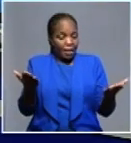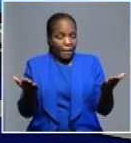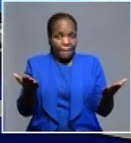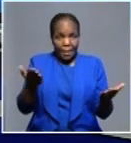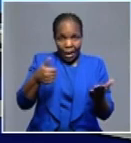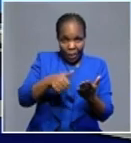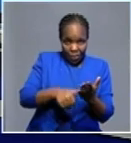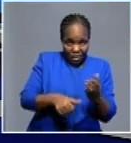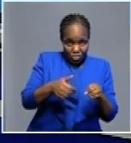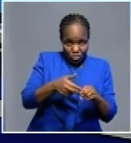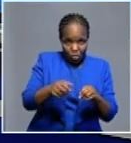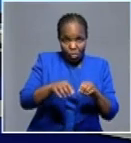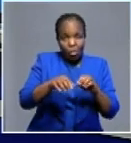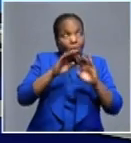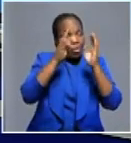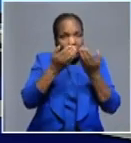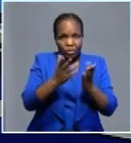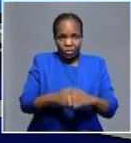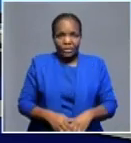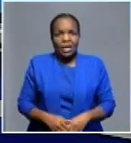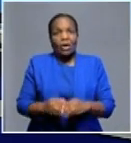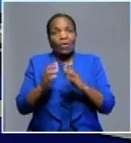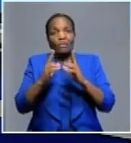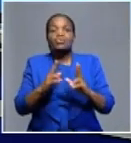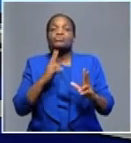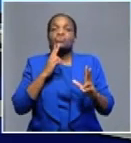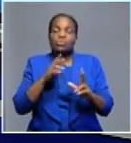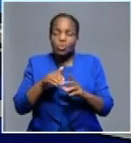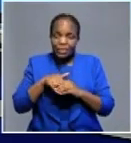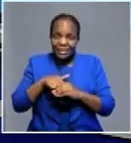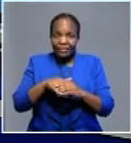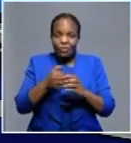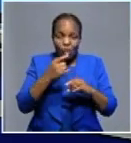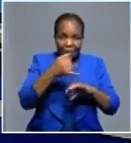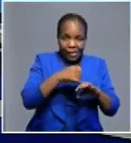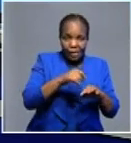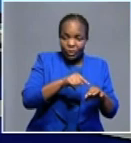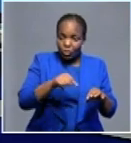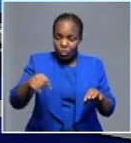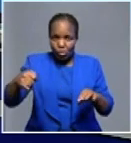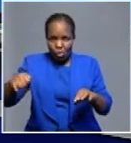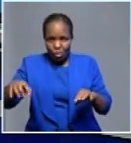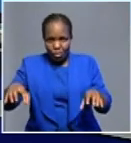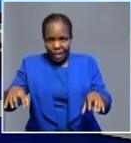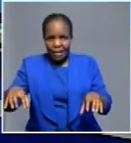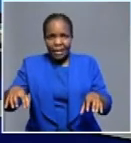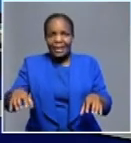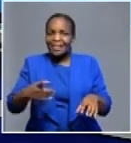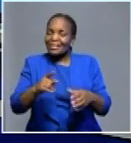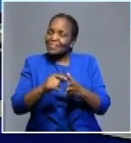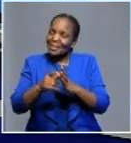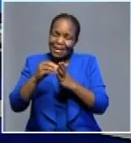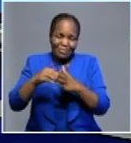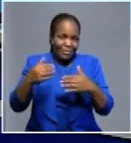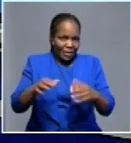However, the cost of living for most commuters has equally quadrupled. Will Namibian commuters realistically be able to afford a